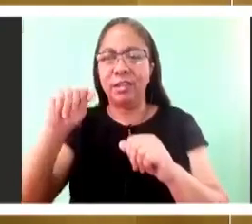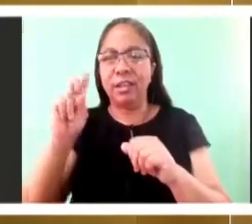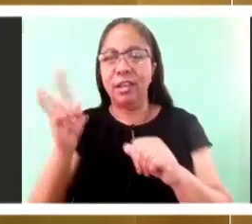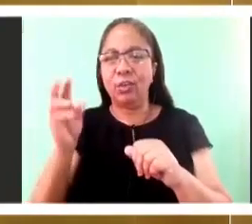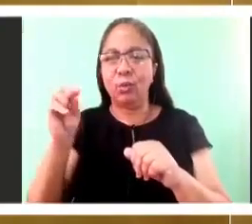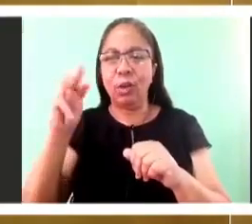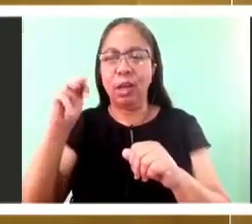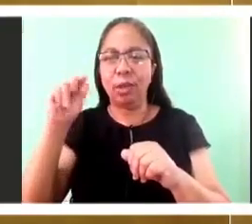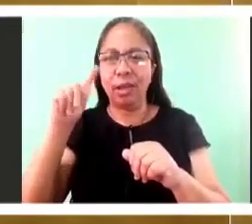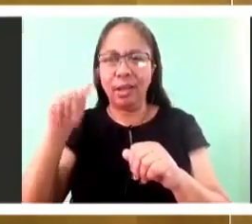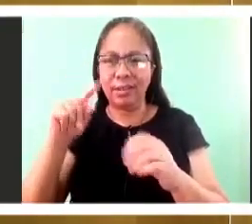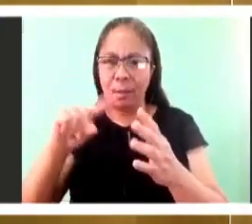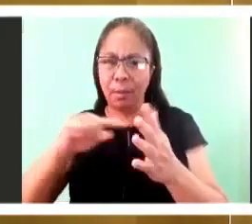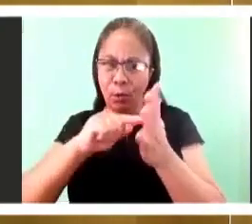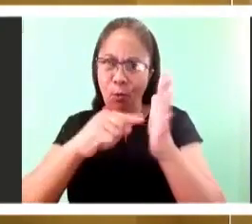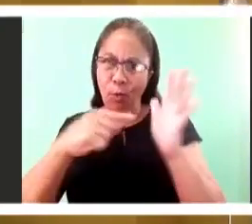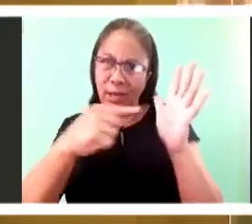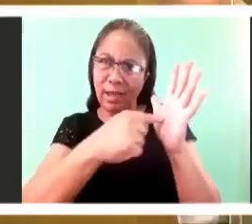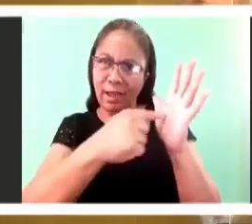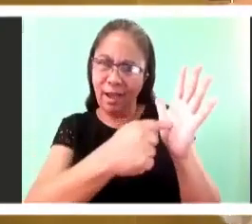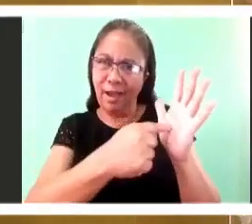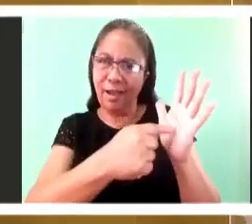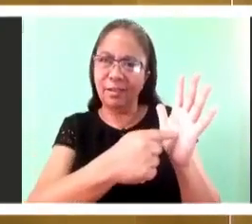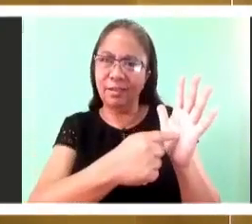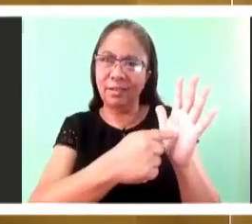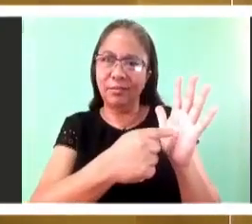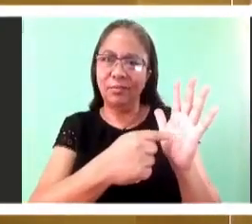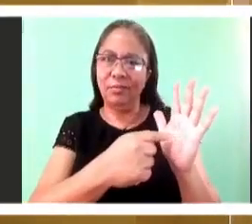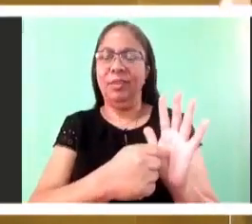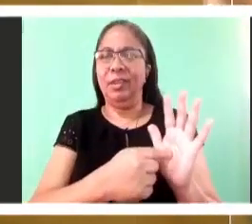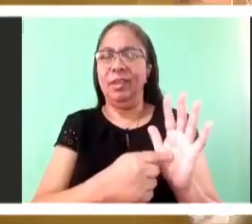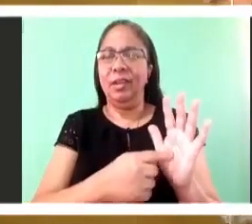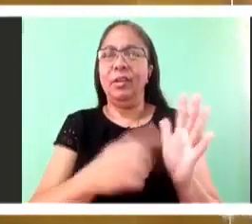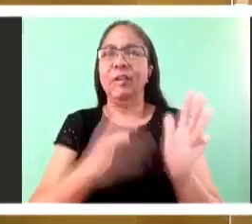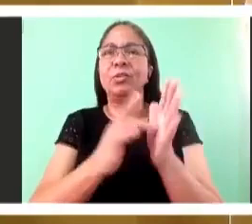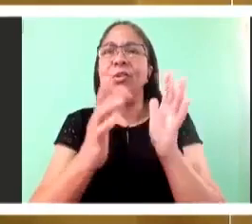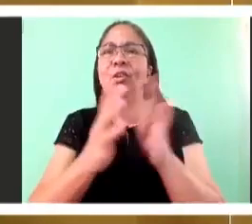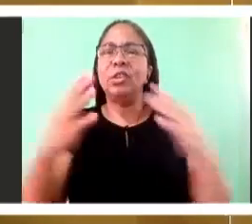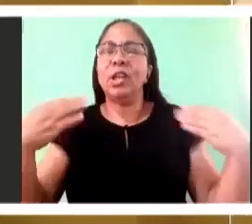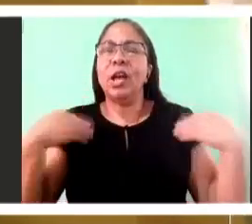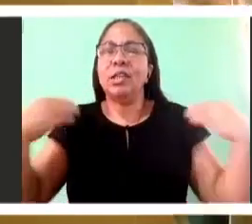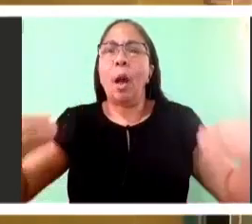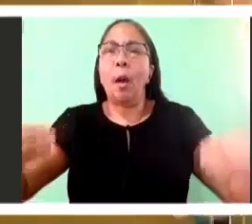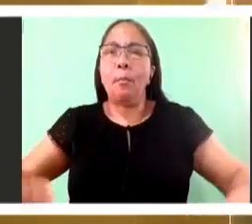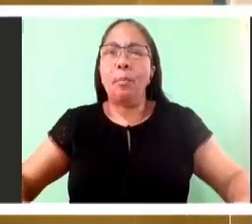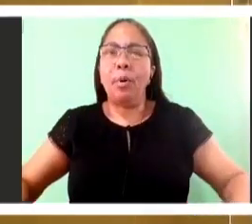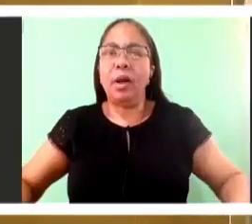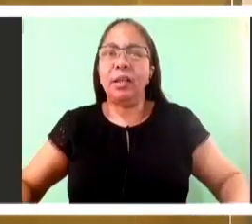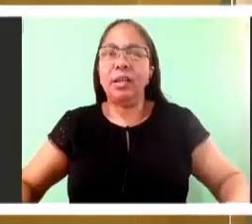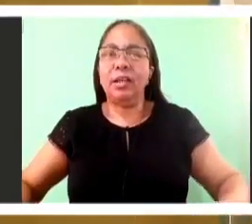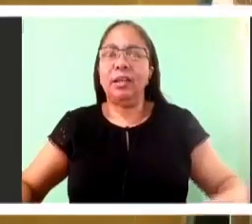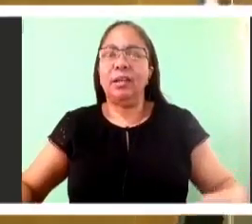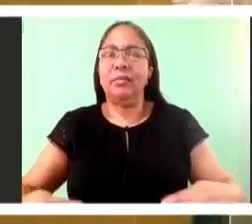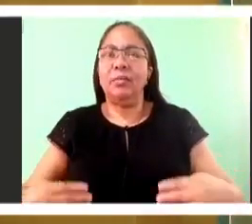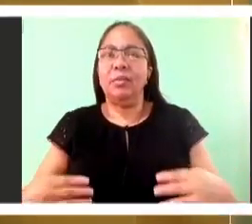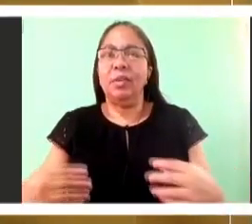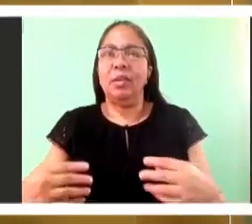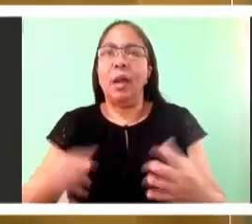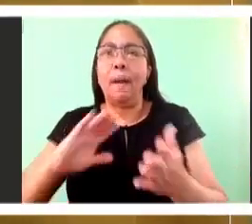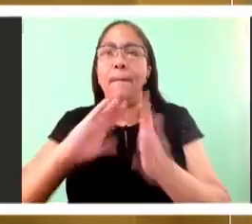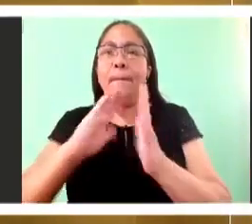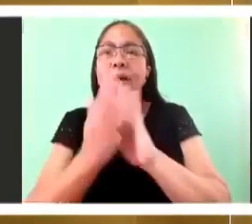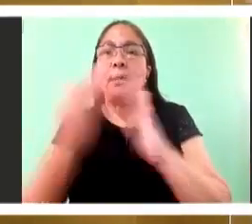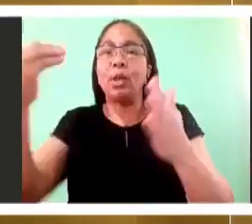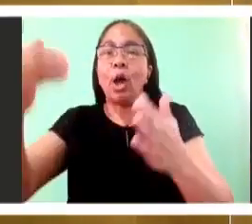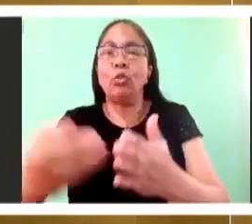death becomes a new body in his resurrection and a glorious body and a body that is different, a body that actually goes up